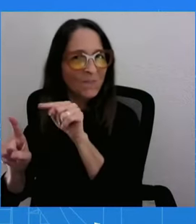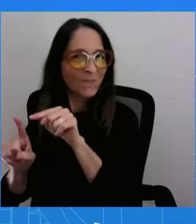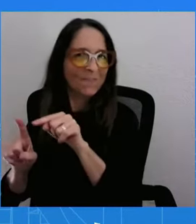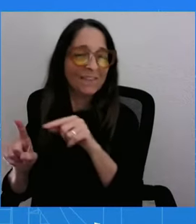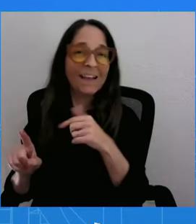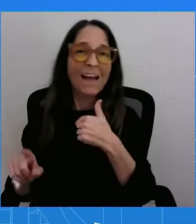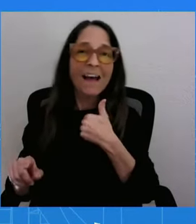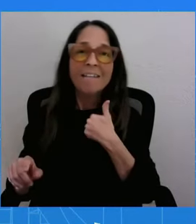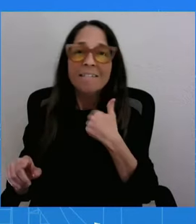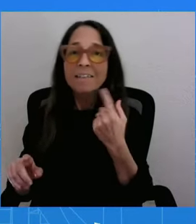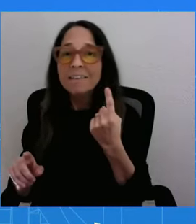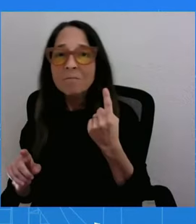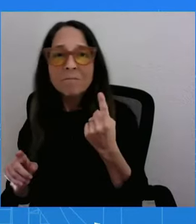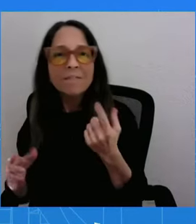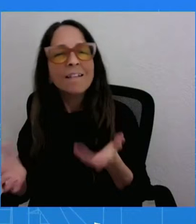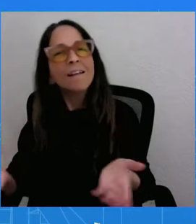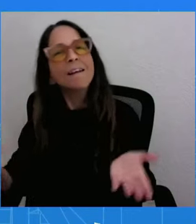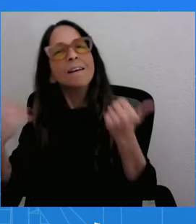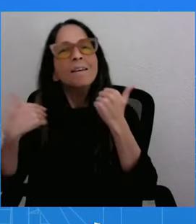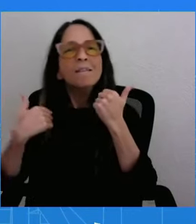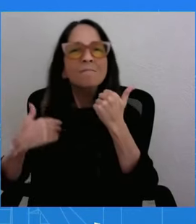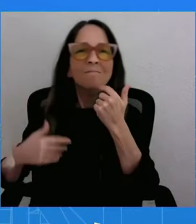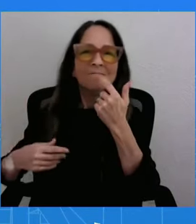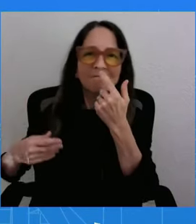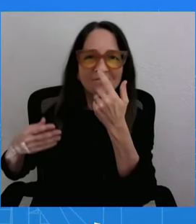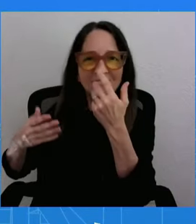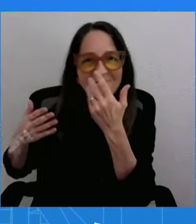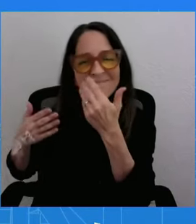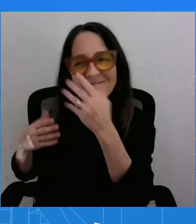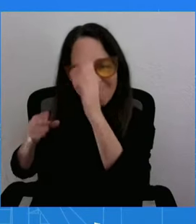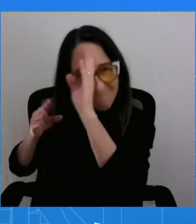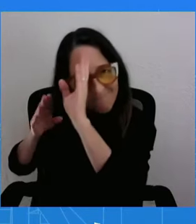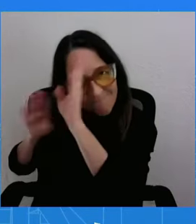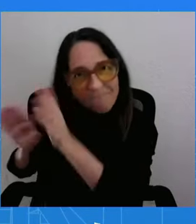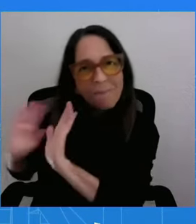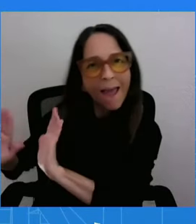give your goodbyes and well wishes to Christine. All right.